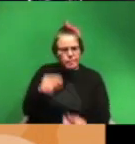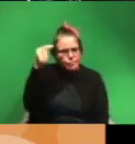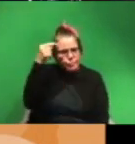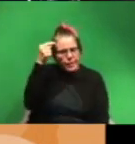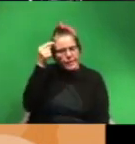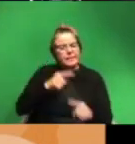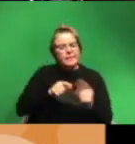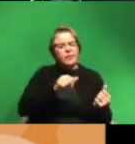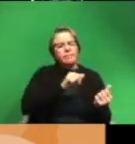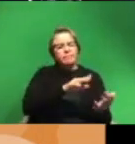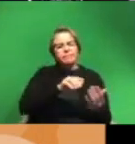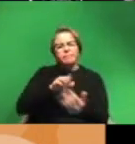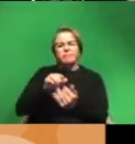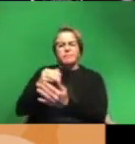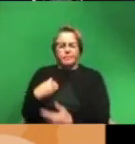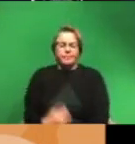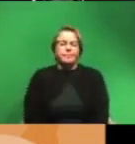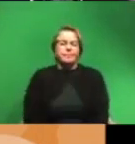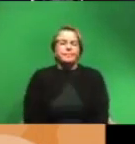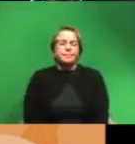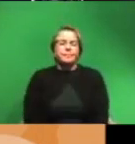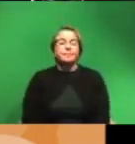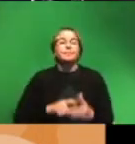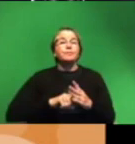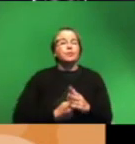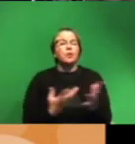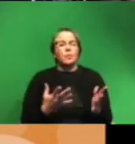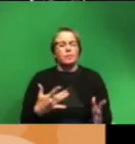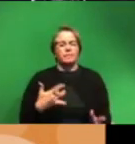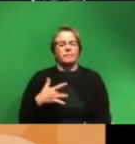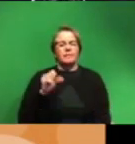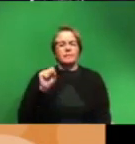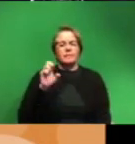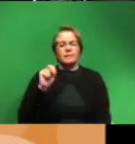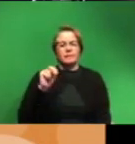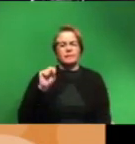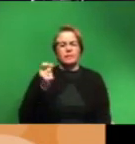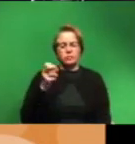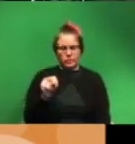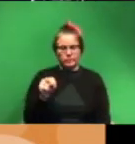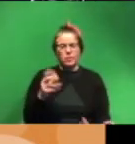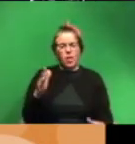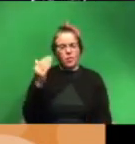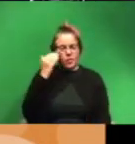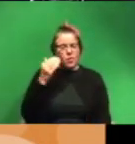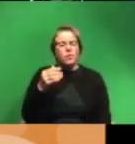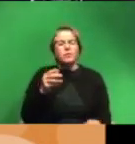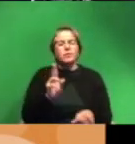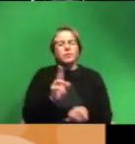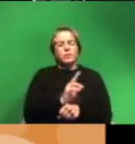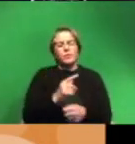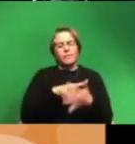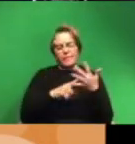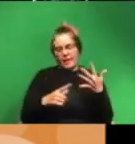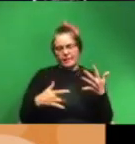approaches we can take to understanding this but it all starts with sensation so as we know we mostly utilized five main senses which